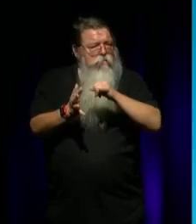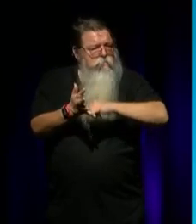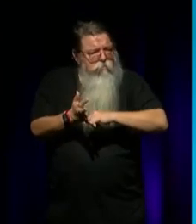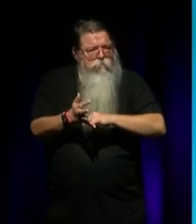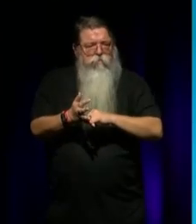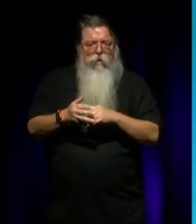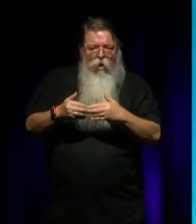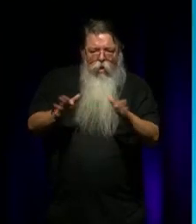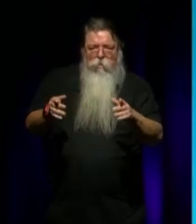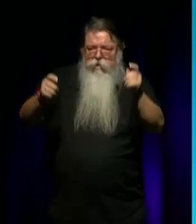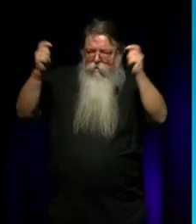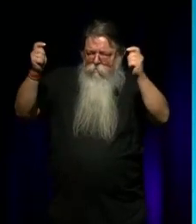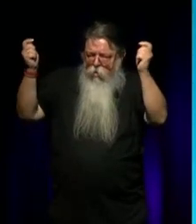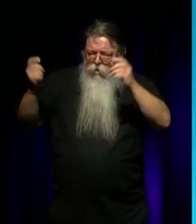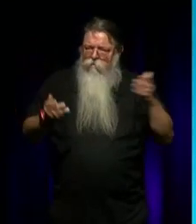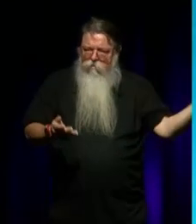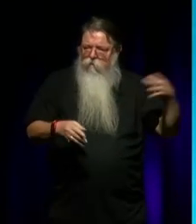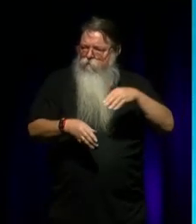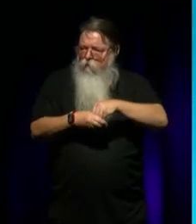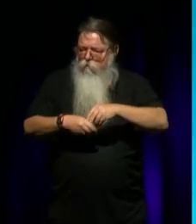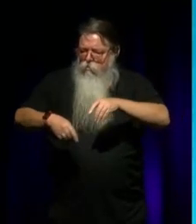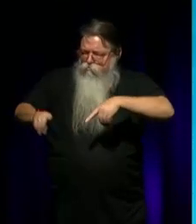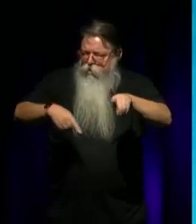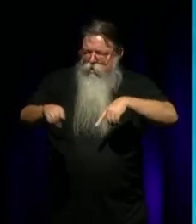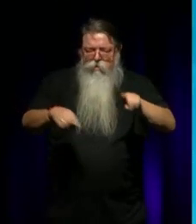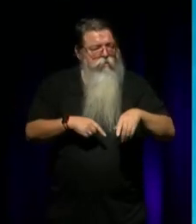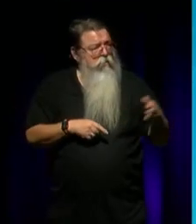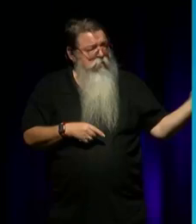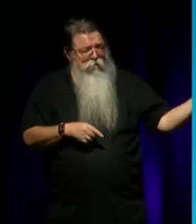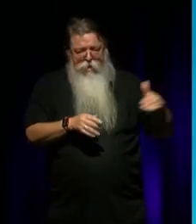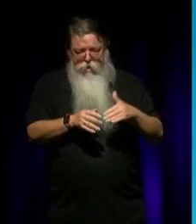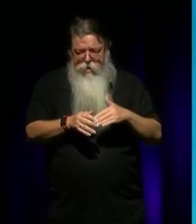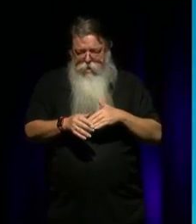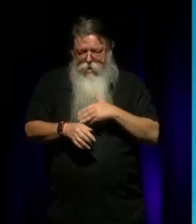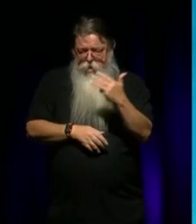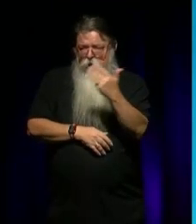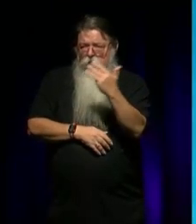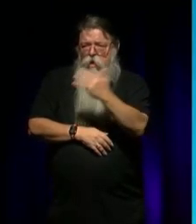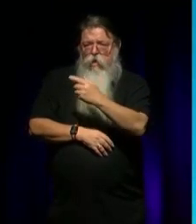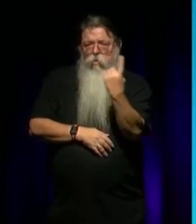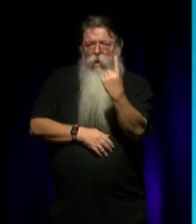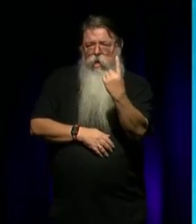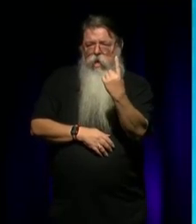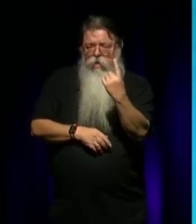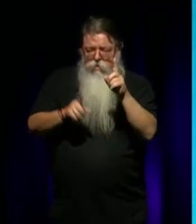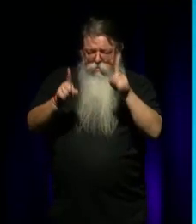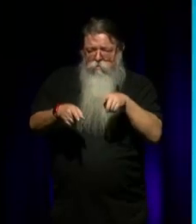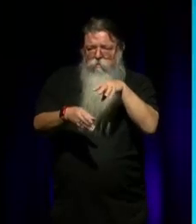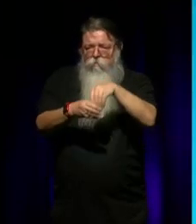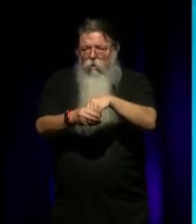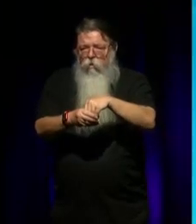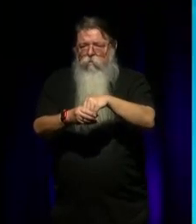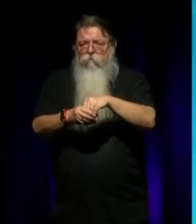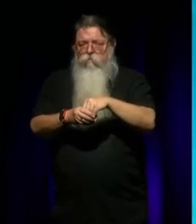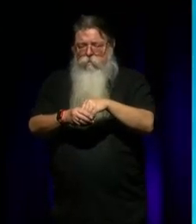As mentioned, Stephen has been the Artistic Director of Bangara Dance Theatre since 1991, and choreographed over 27